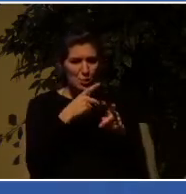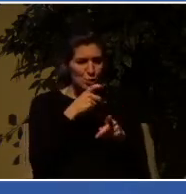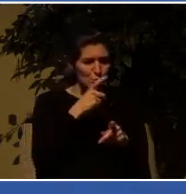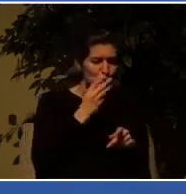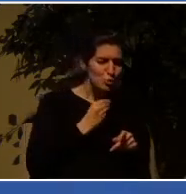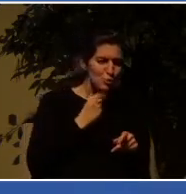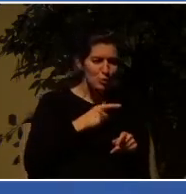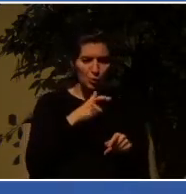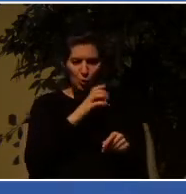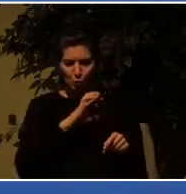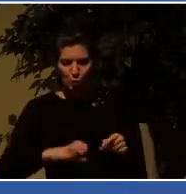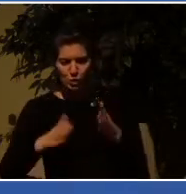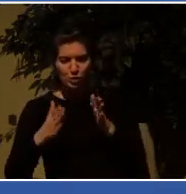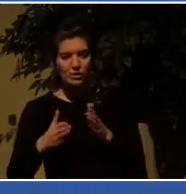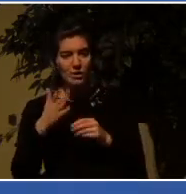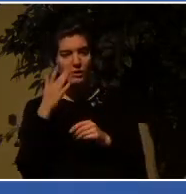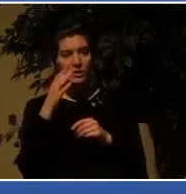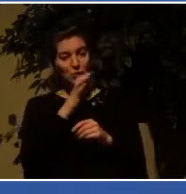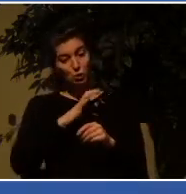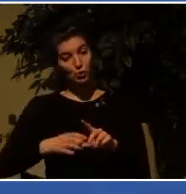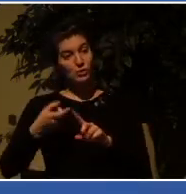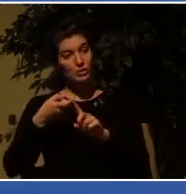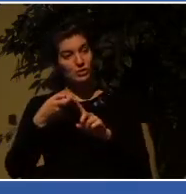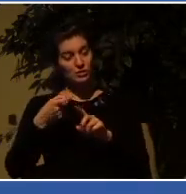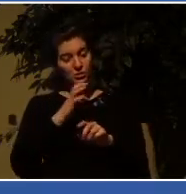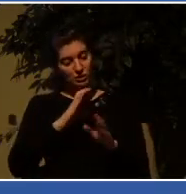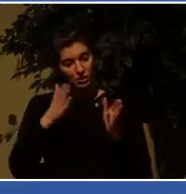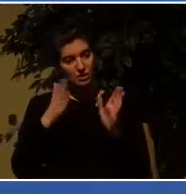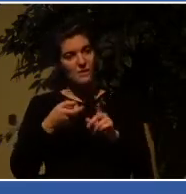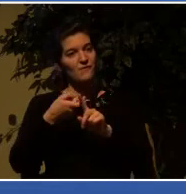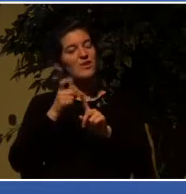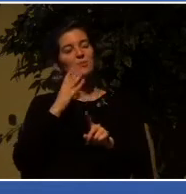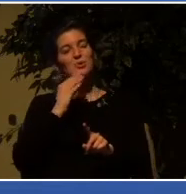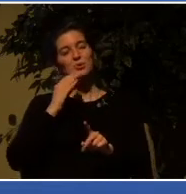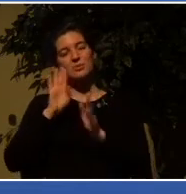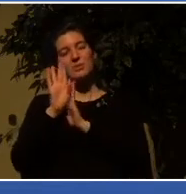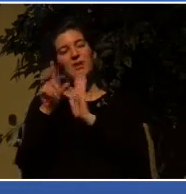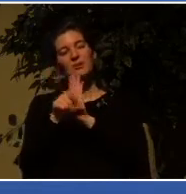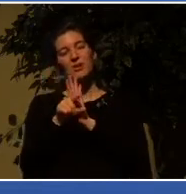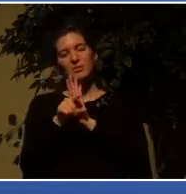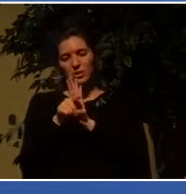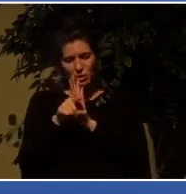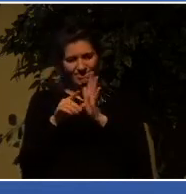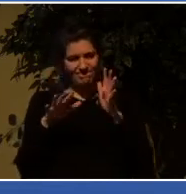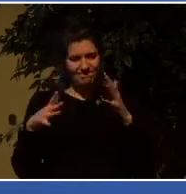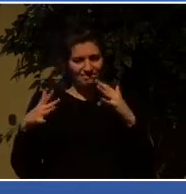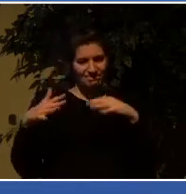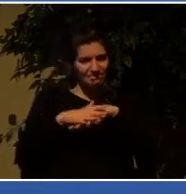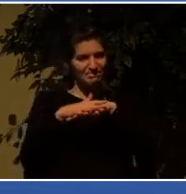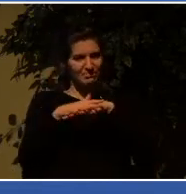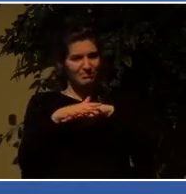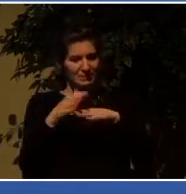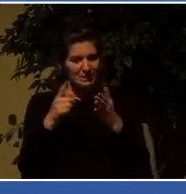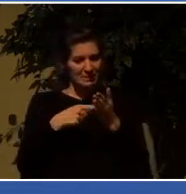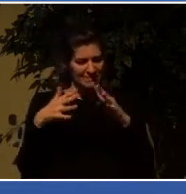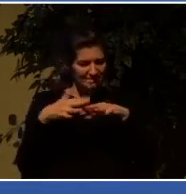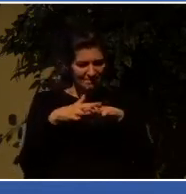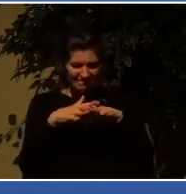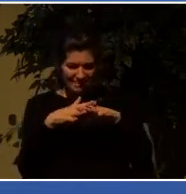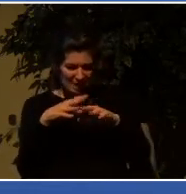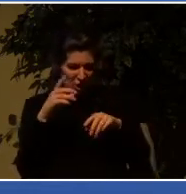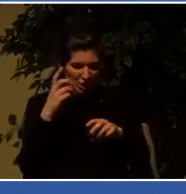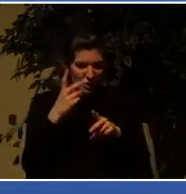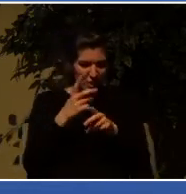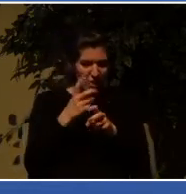a Jewish background, but their beliefs, because of faith in Jesus, were very different. But you see, the